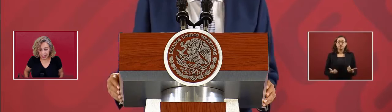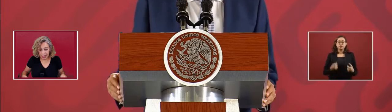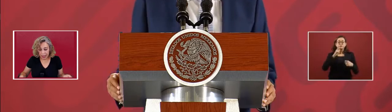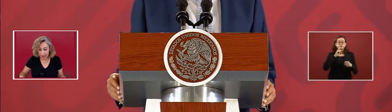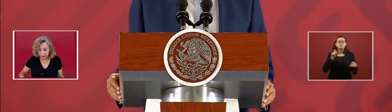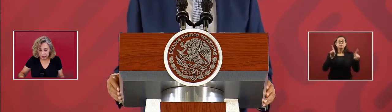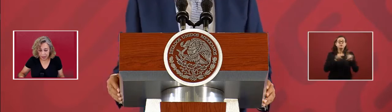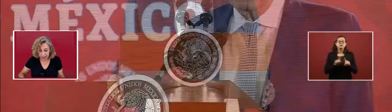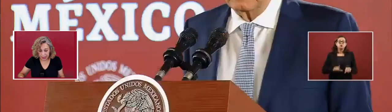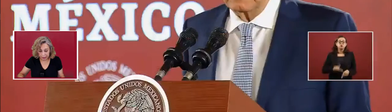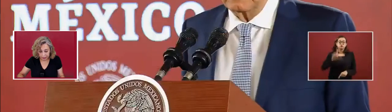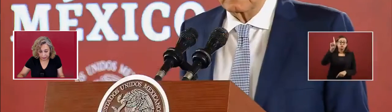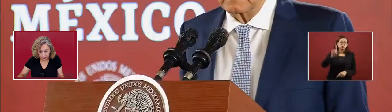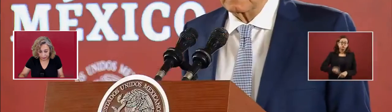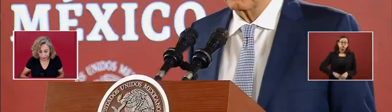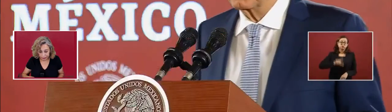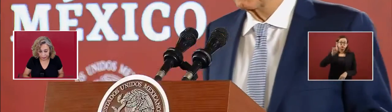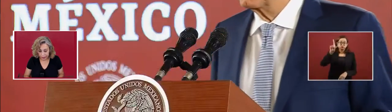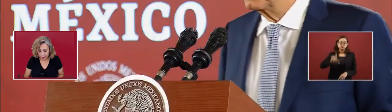And like every Monday,